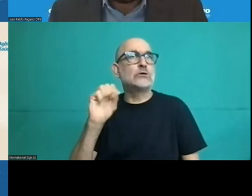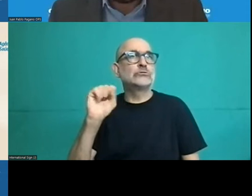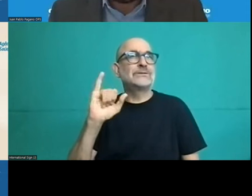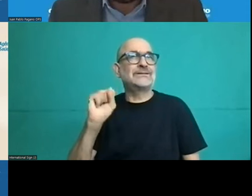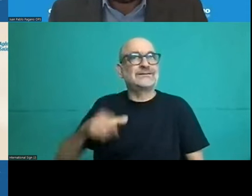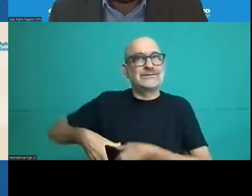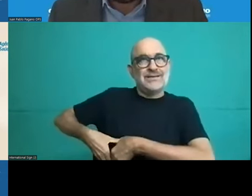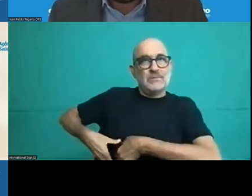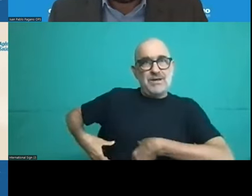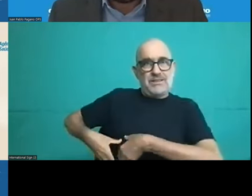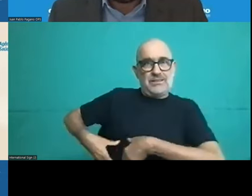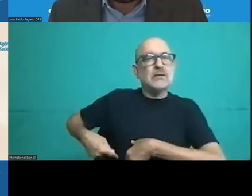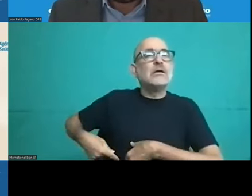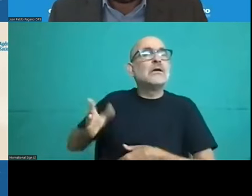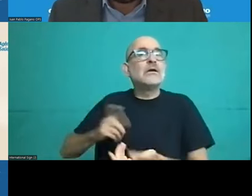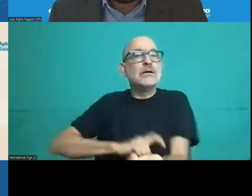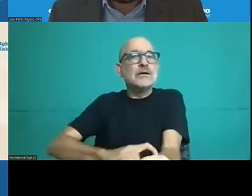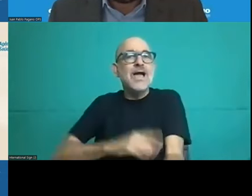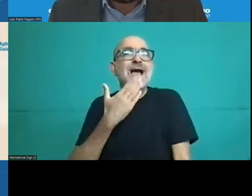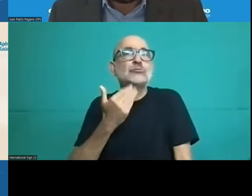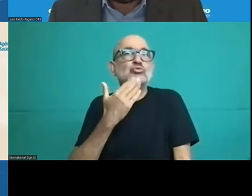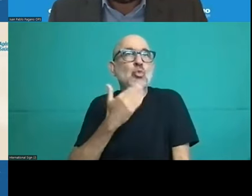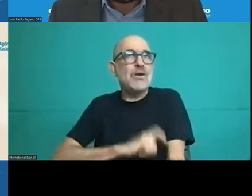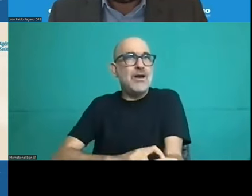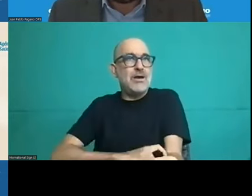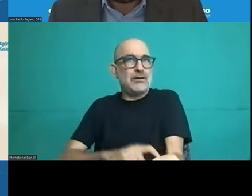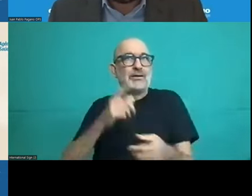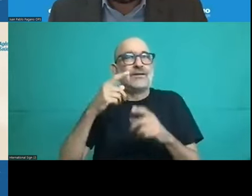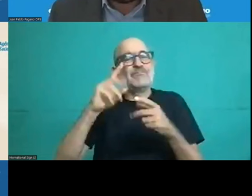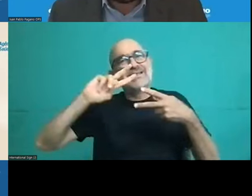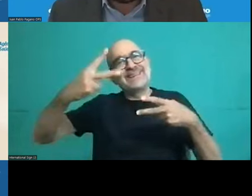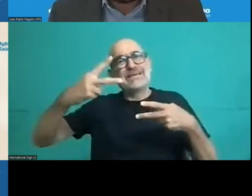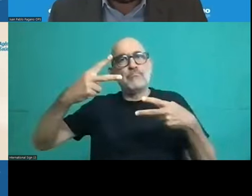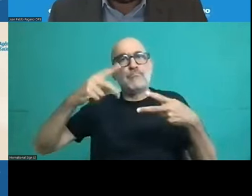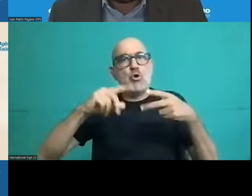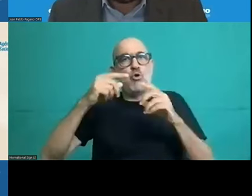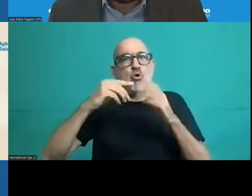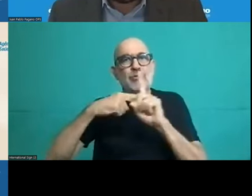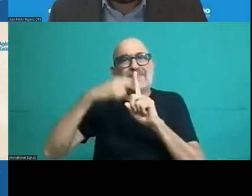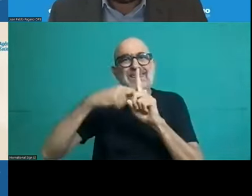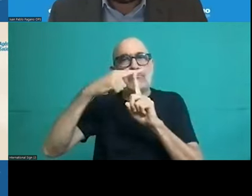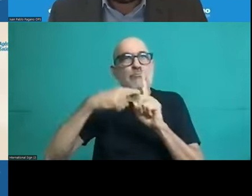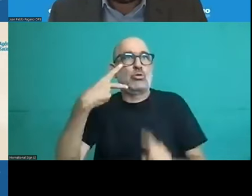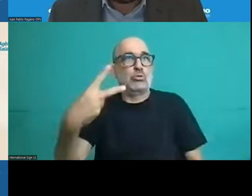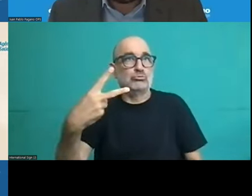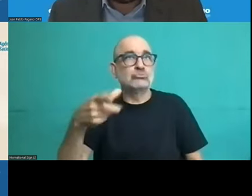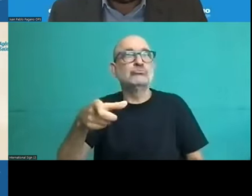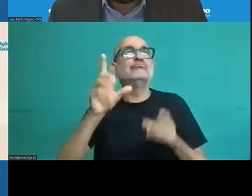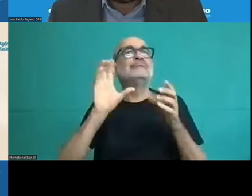so we need to coordinate this work look at the the attributes the longitude